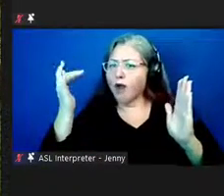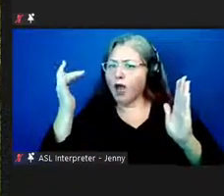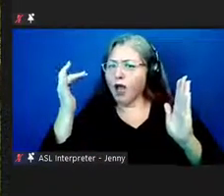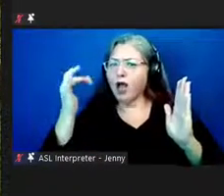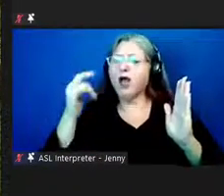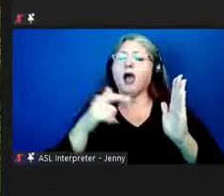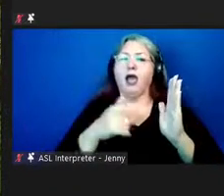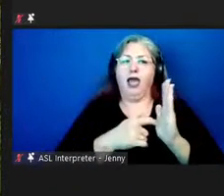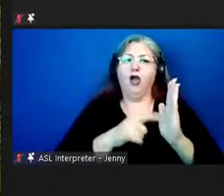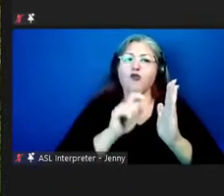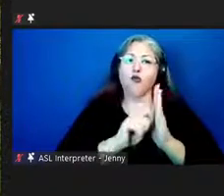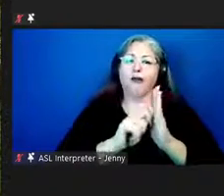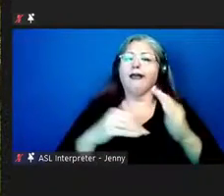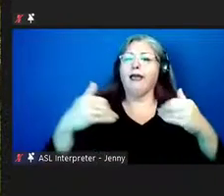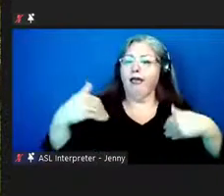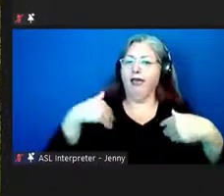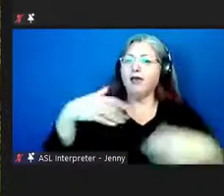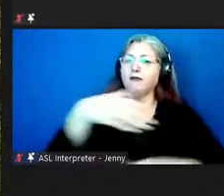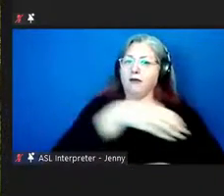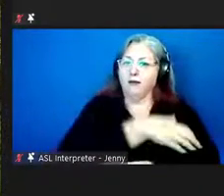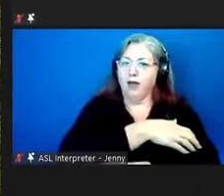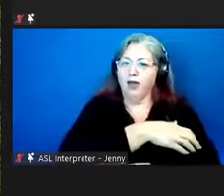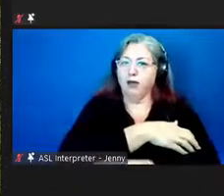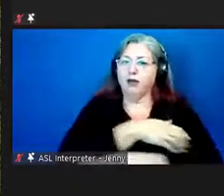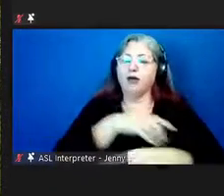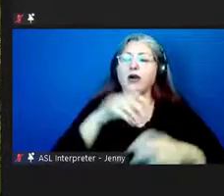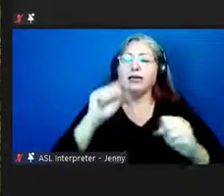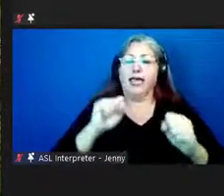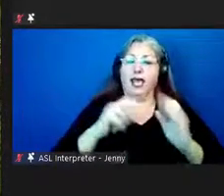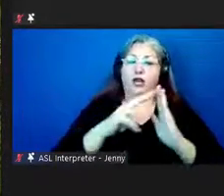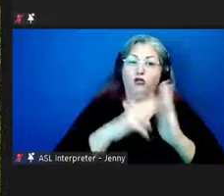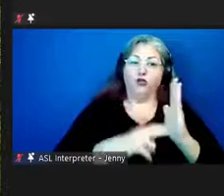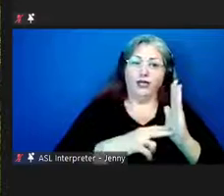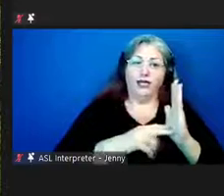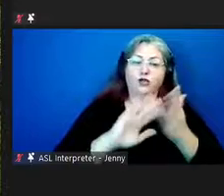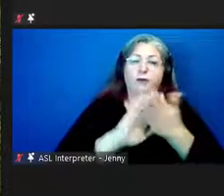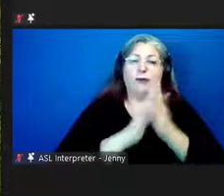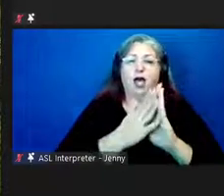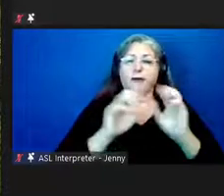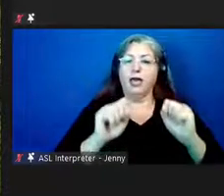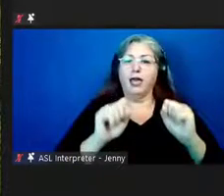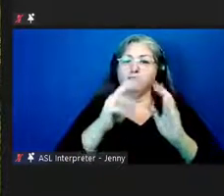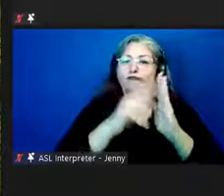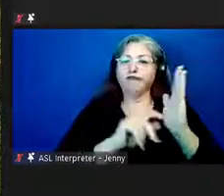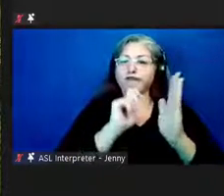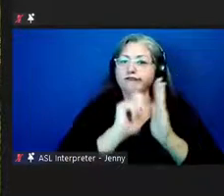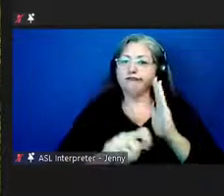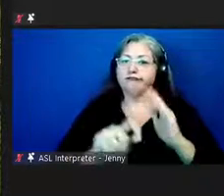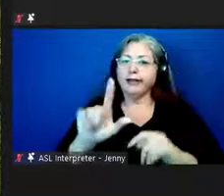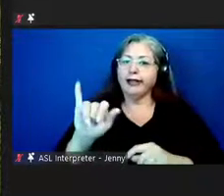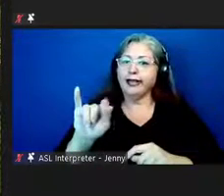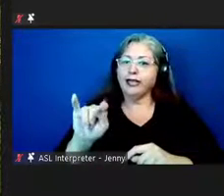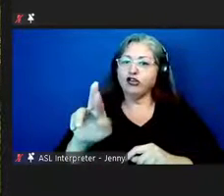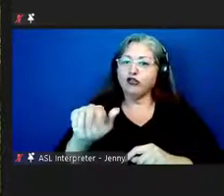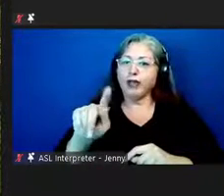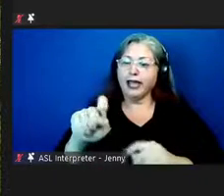it has this power of reading it and becoming literate in representing knowledge